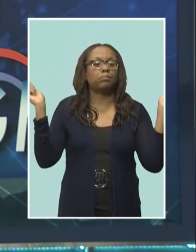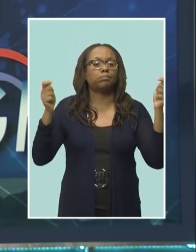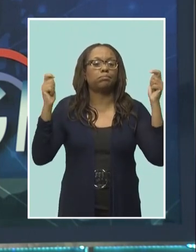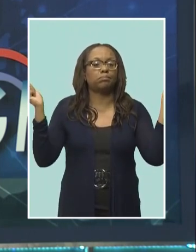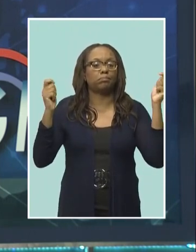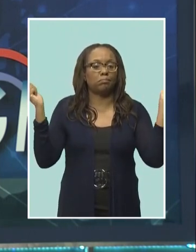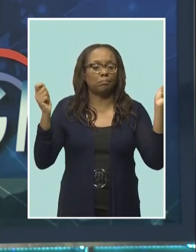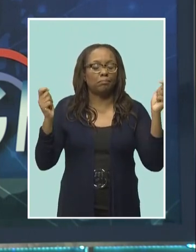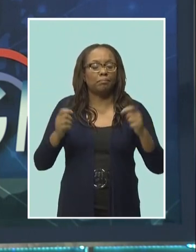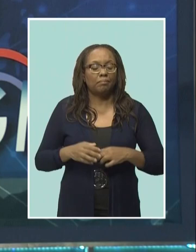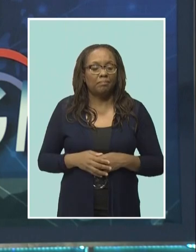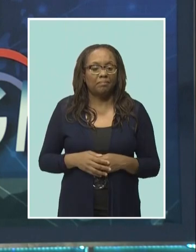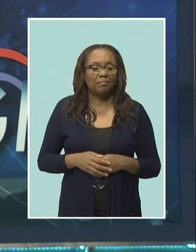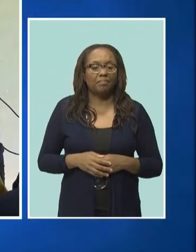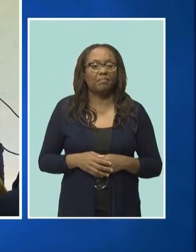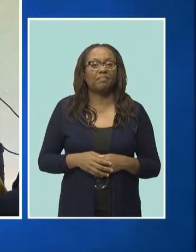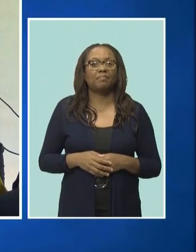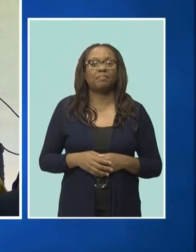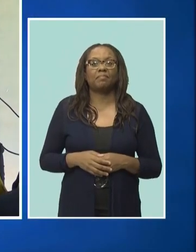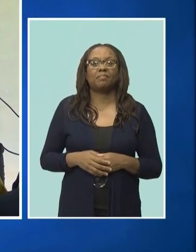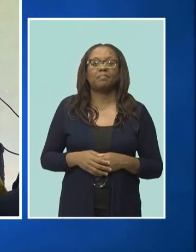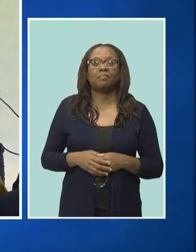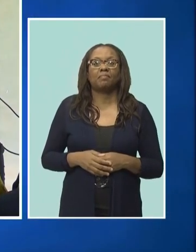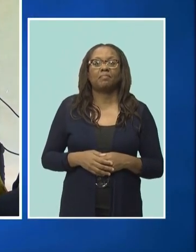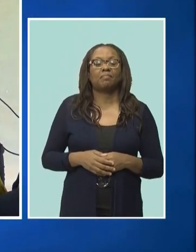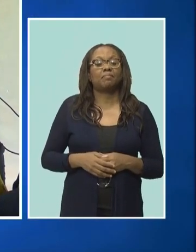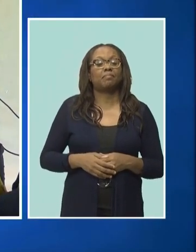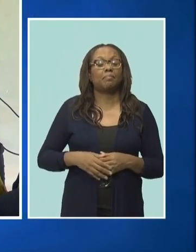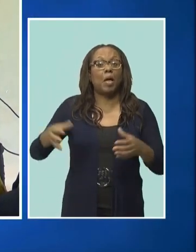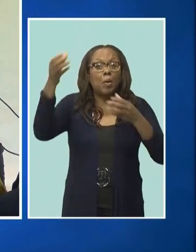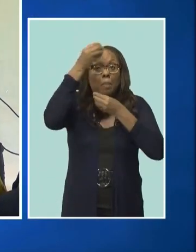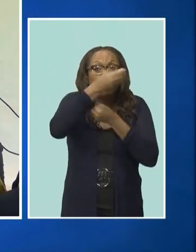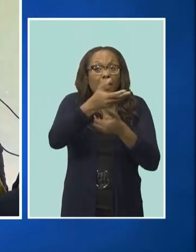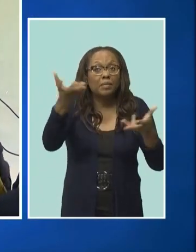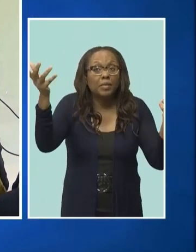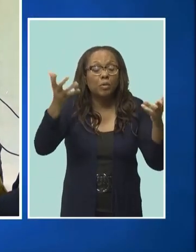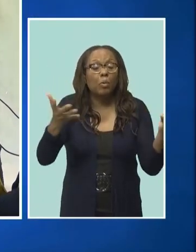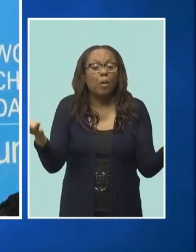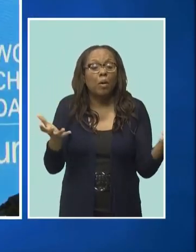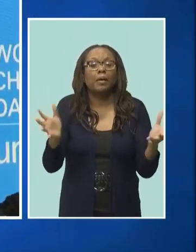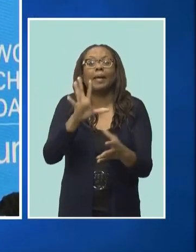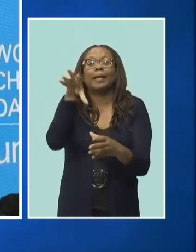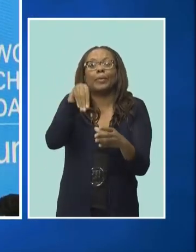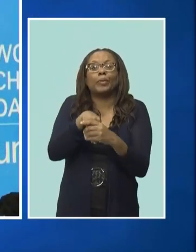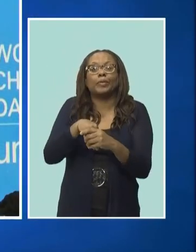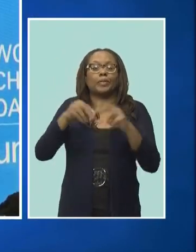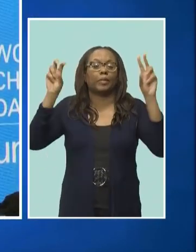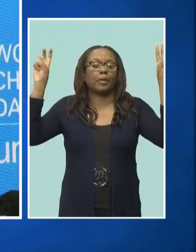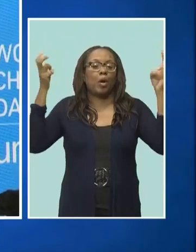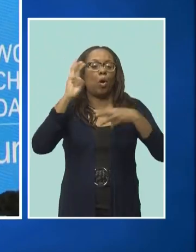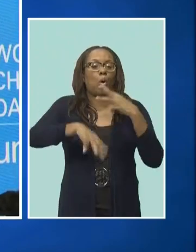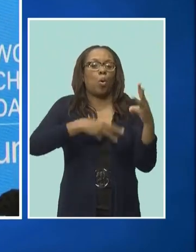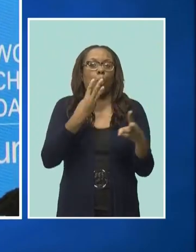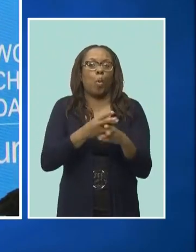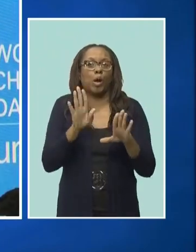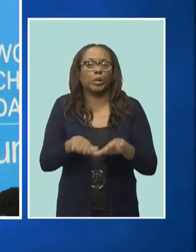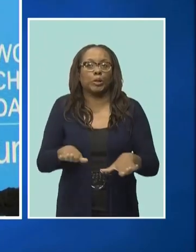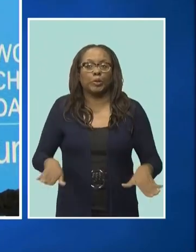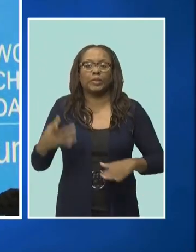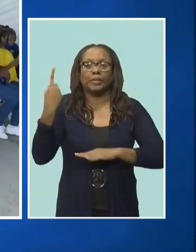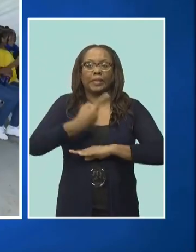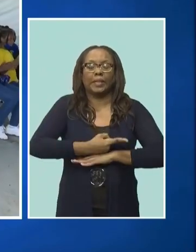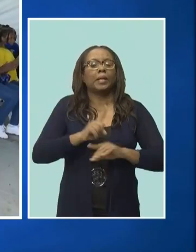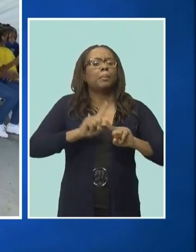occasion. The message of inclusion echoed throughout the celebrations to mark World Children's Day. However, there are many